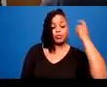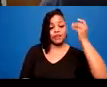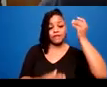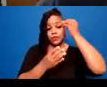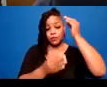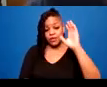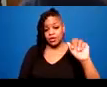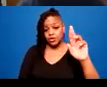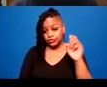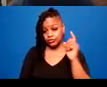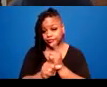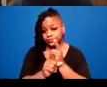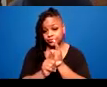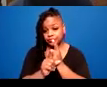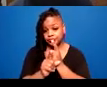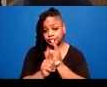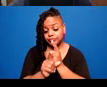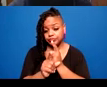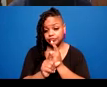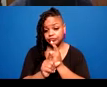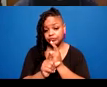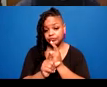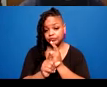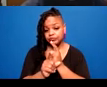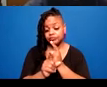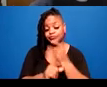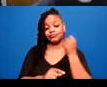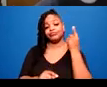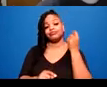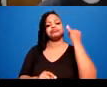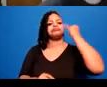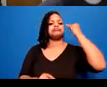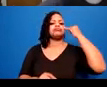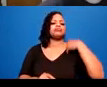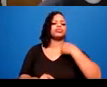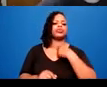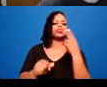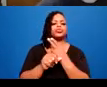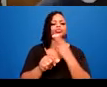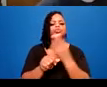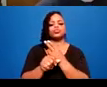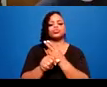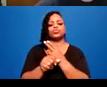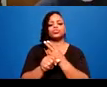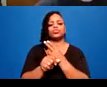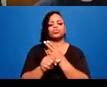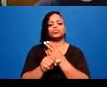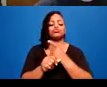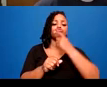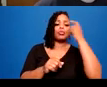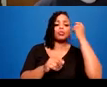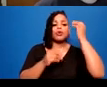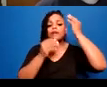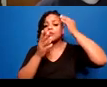By using a universal trauma-informed lens, we can help build resilience in ourselves and others.